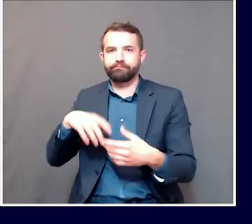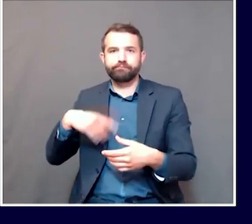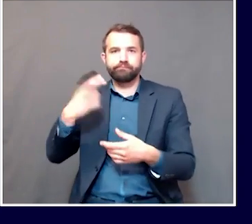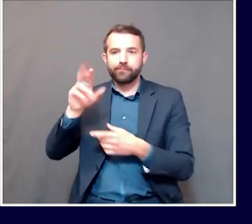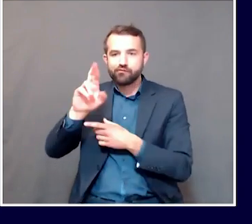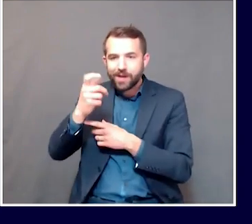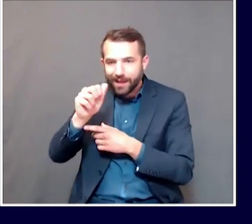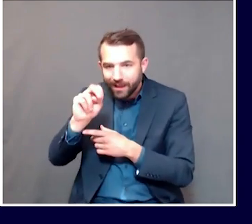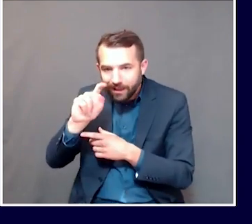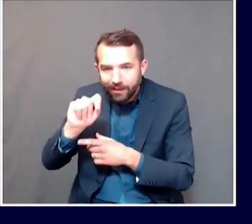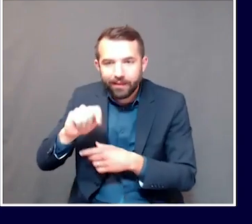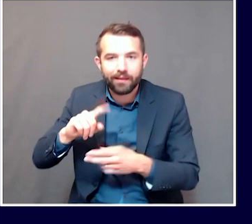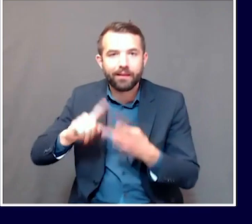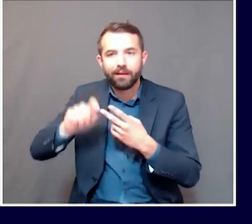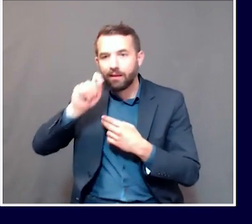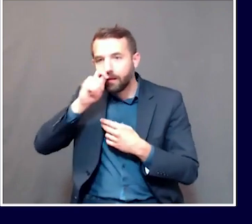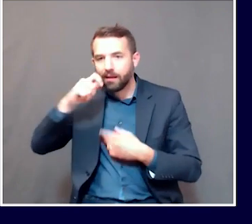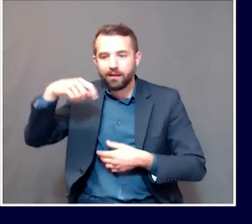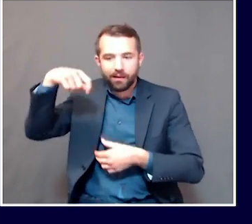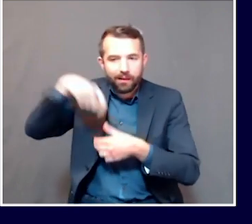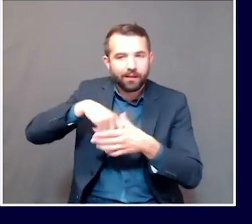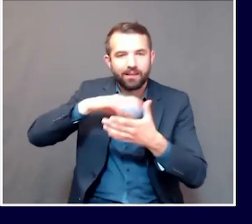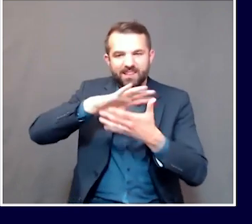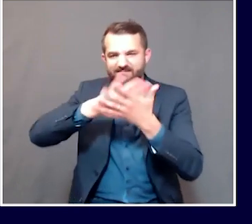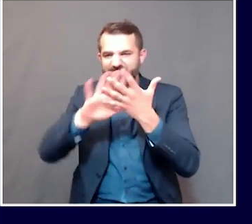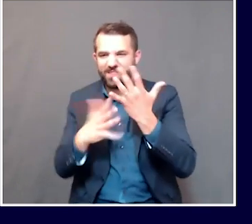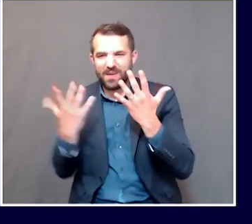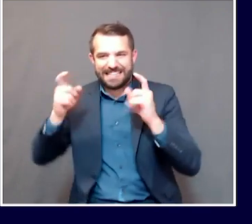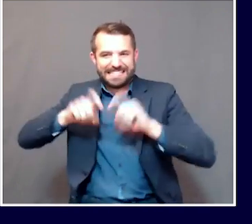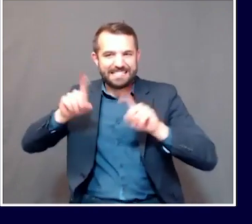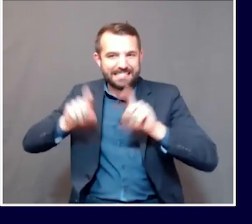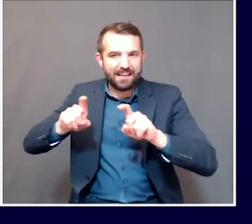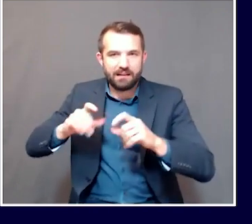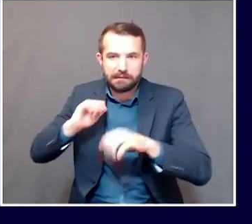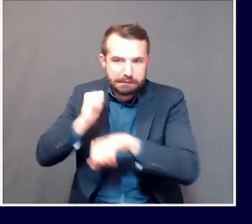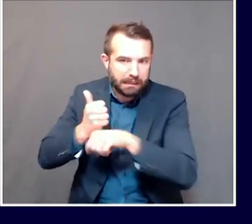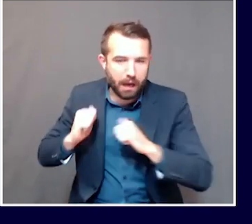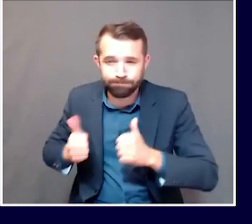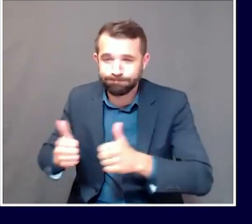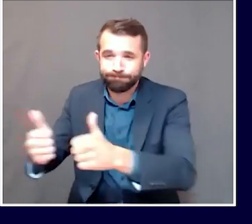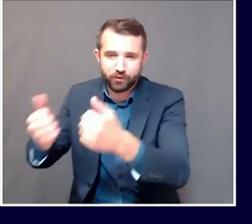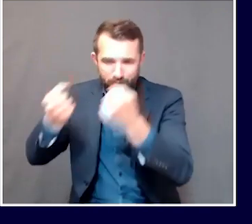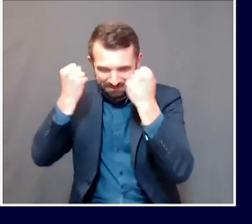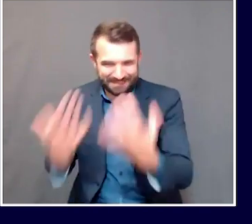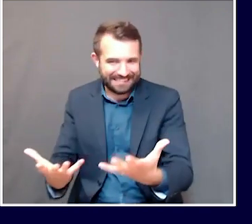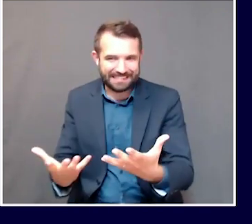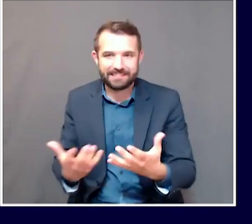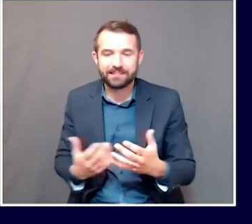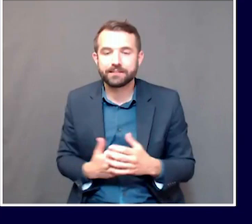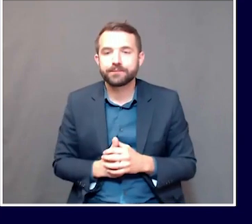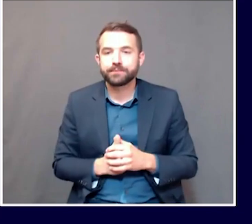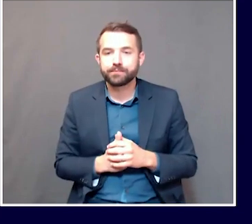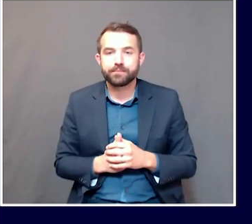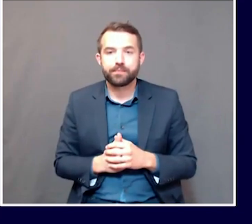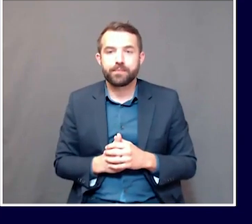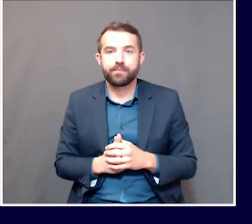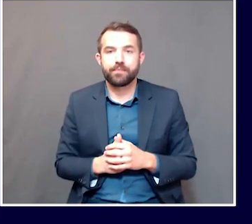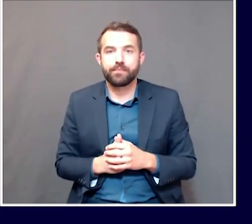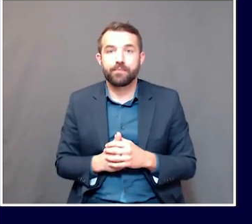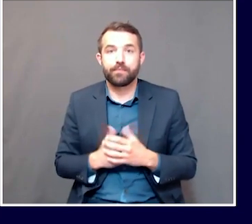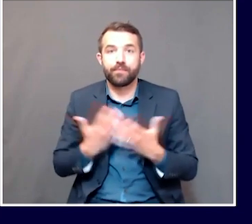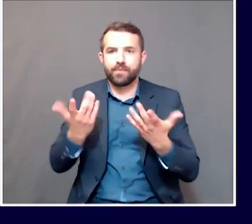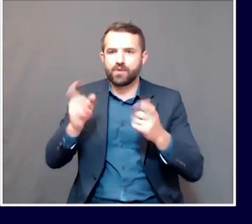ago. So they've stood up these testing sites and I don't know that there'd be serious difficulty in getting those. the federal government has also